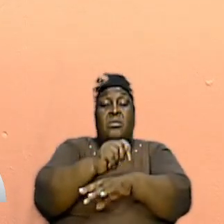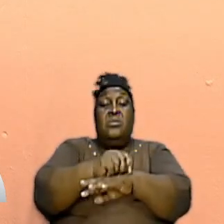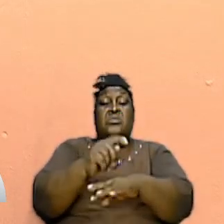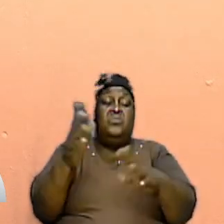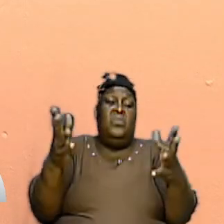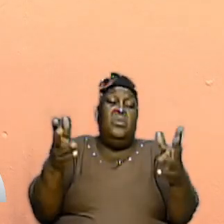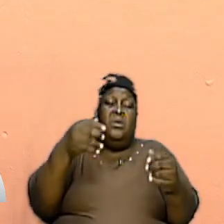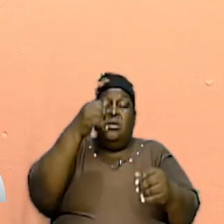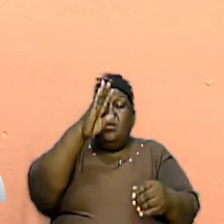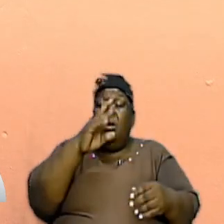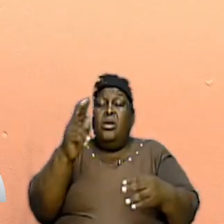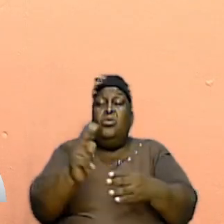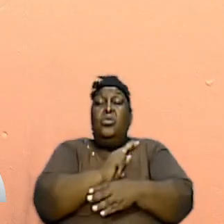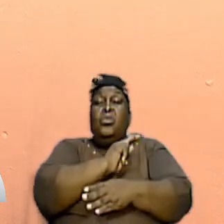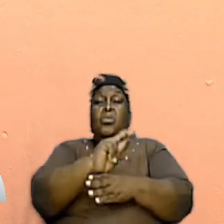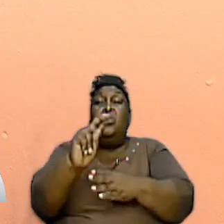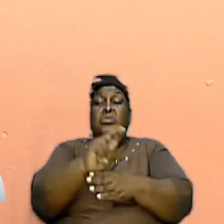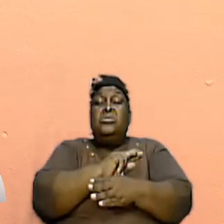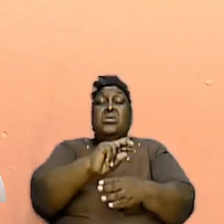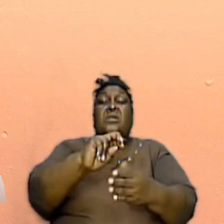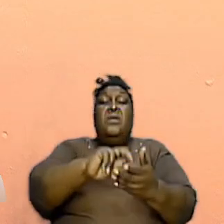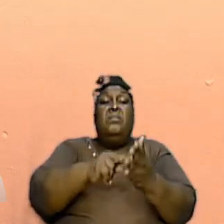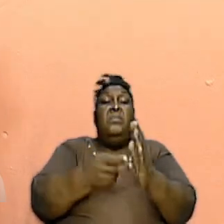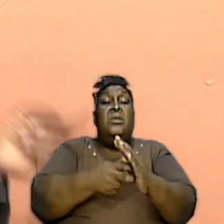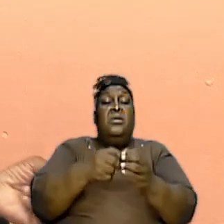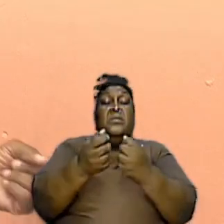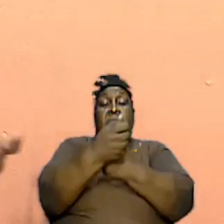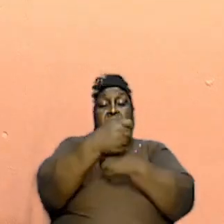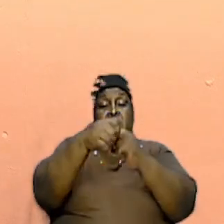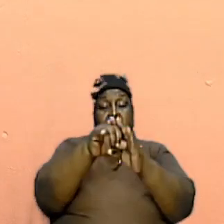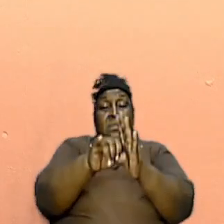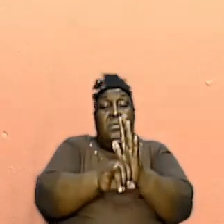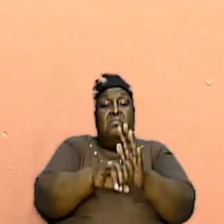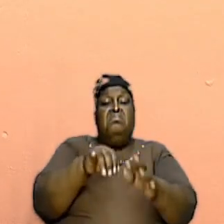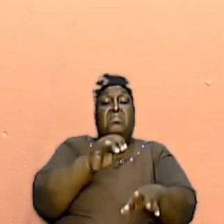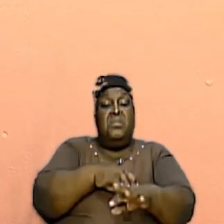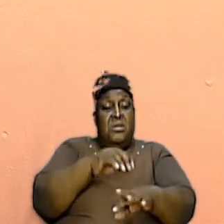God used as a means of salvation at the time.